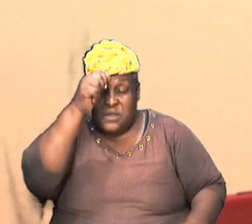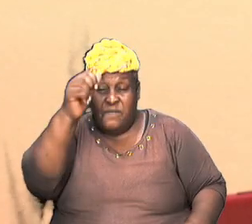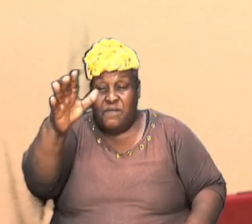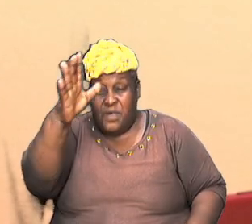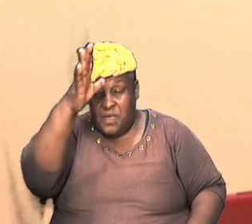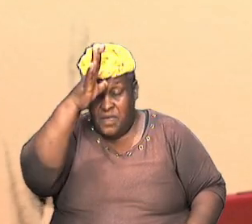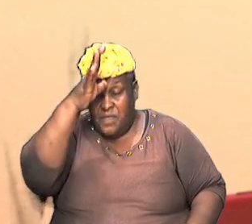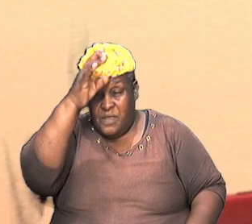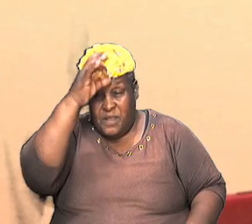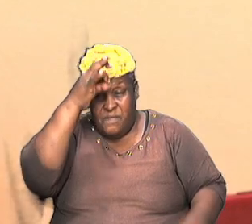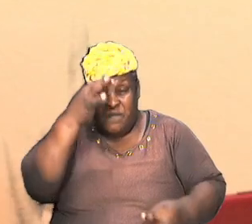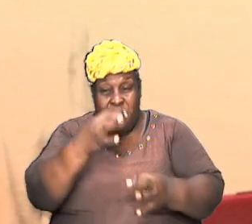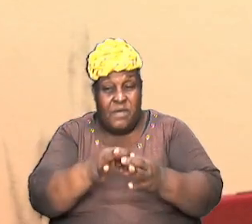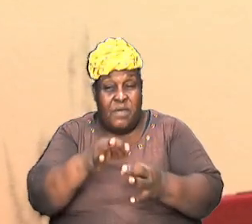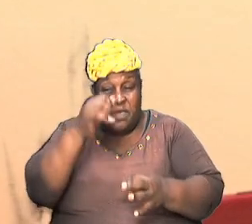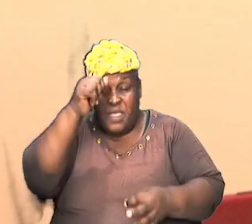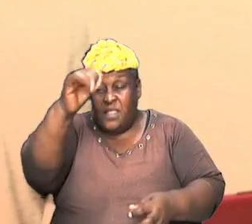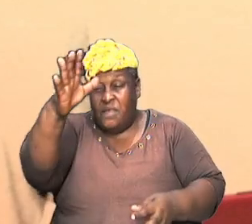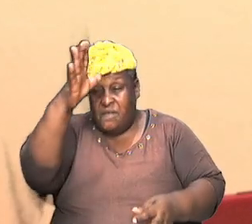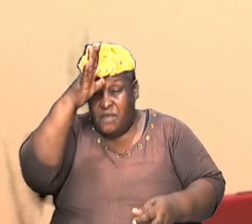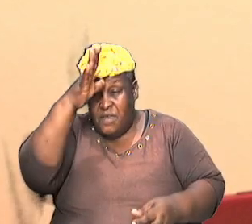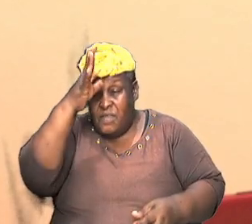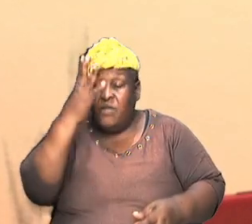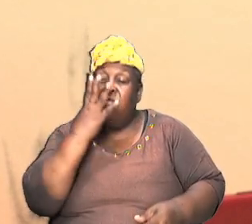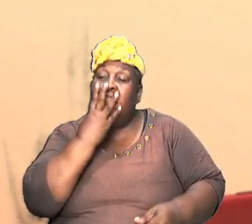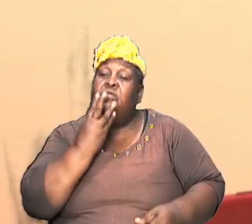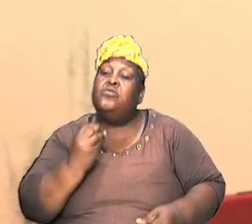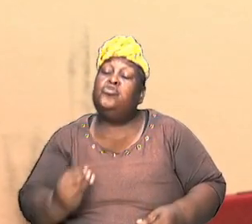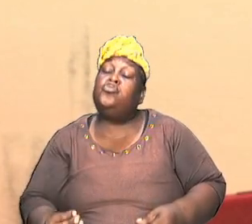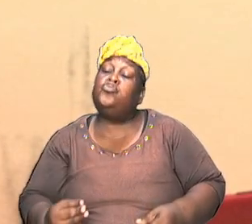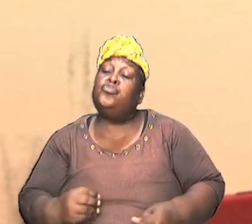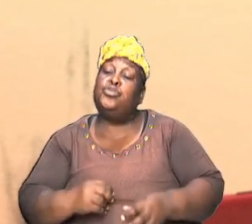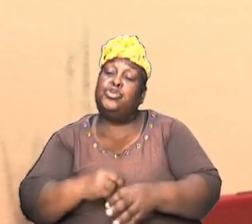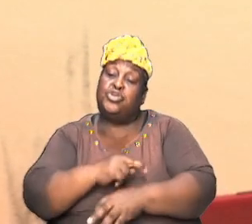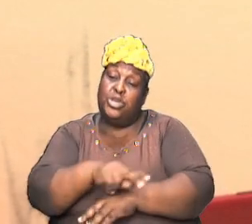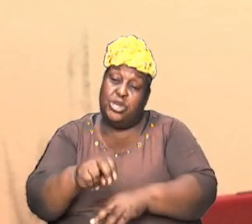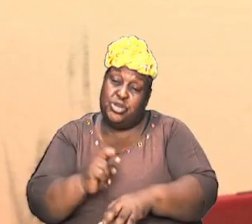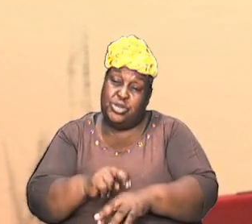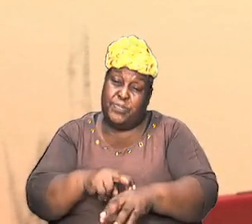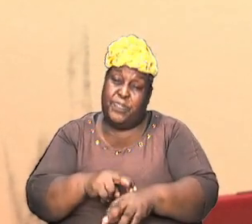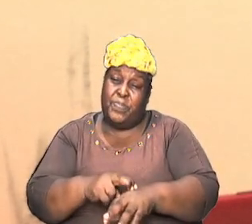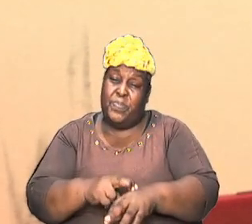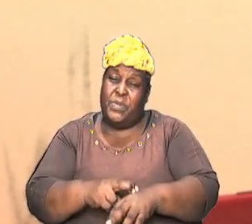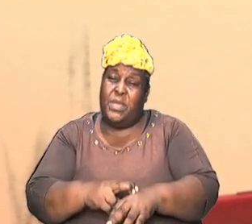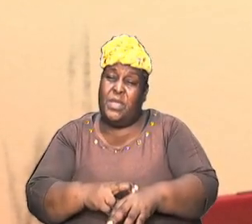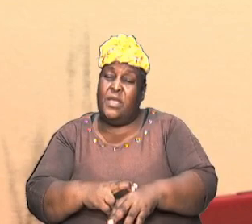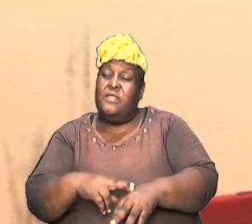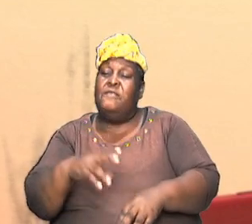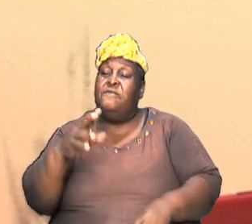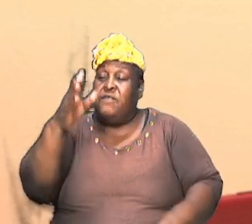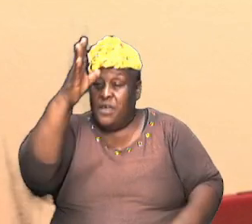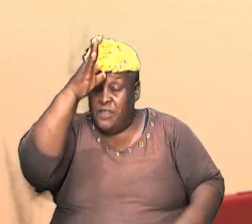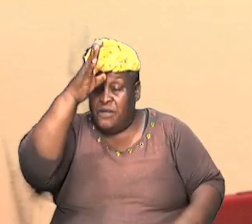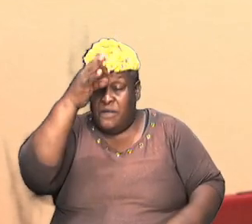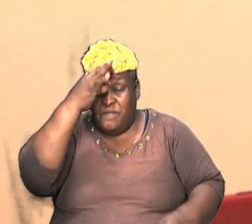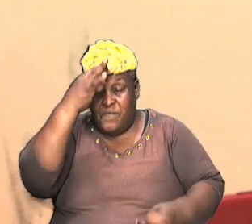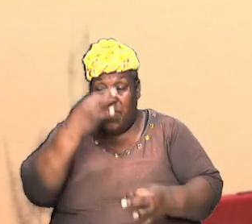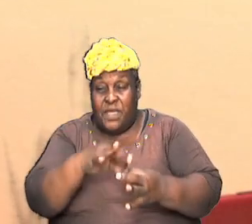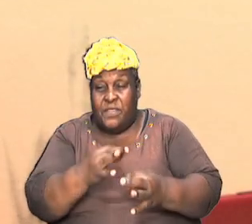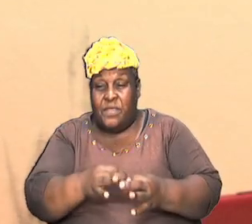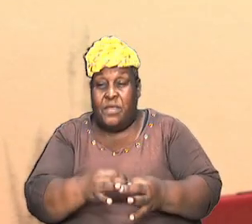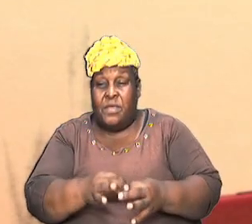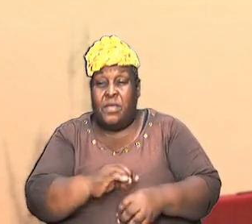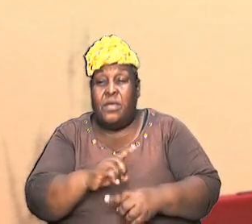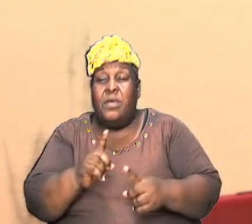faithful and the father of the Jewish race the father of faith when he